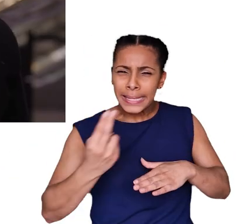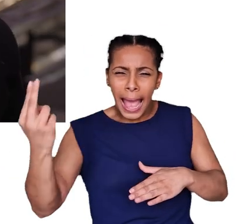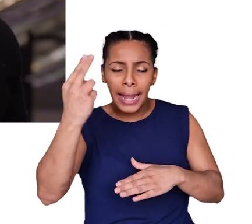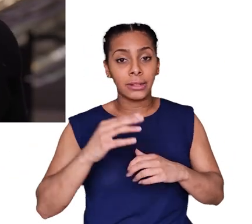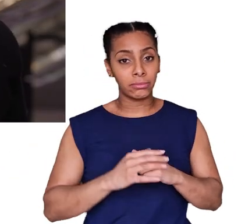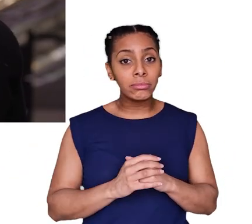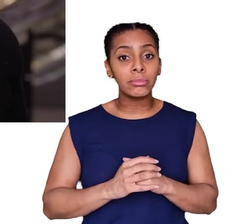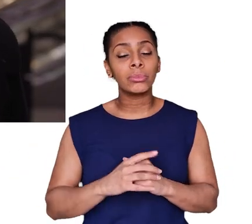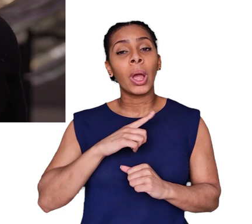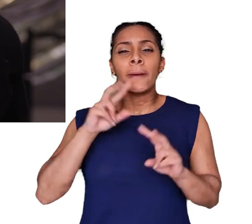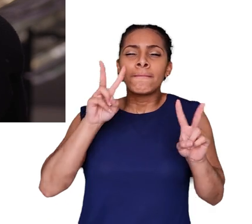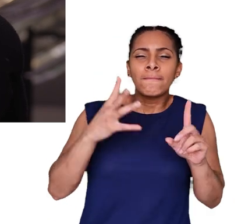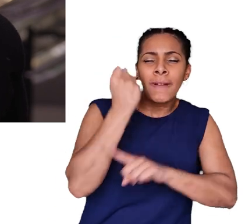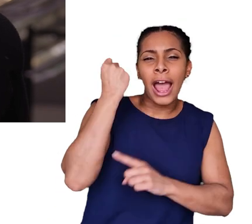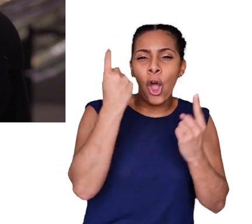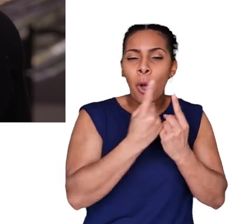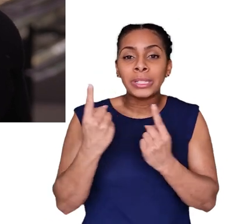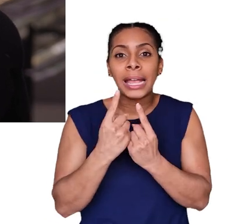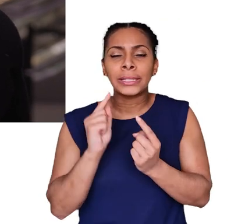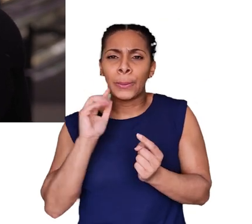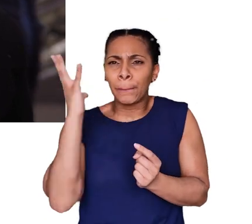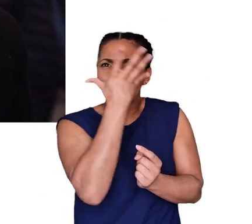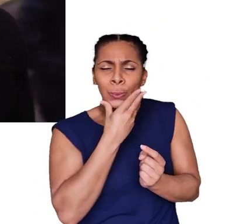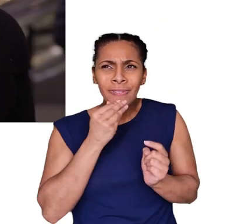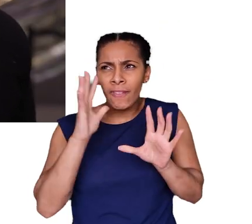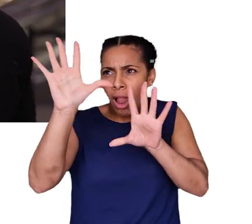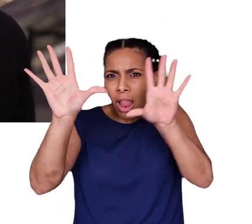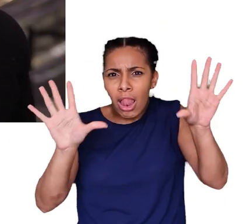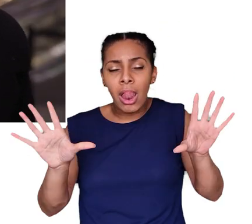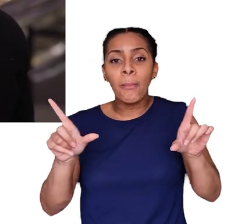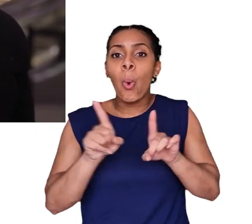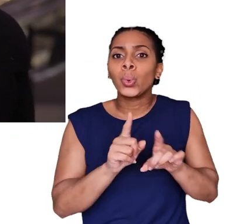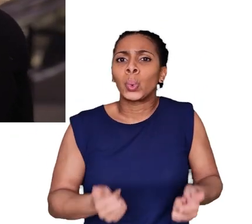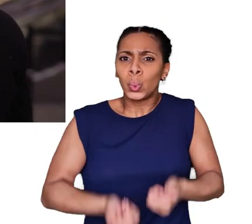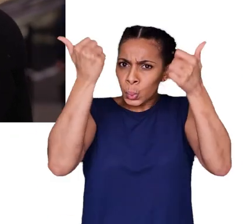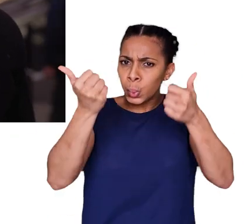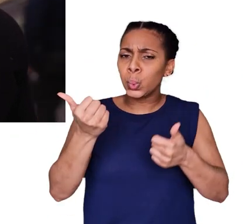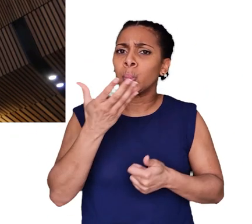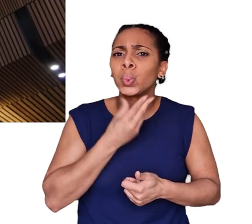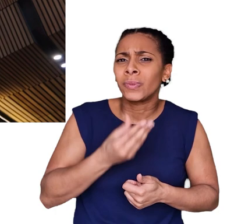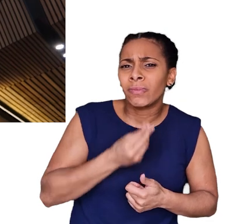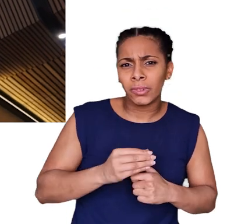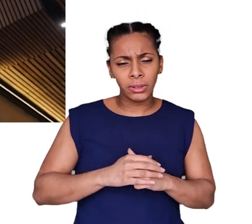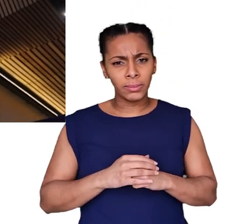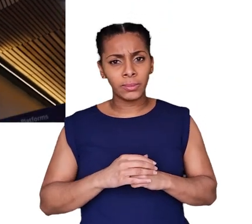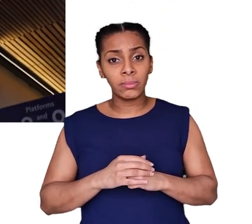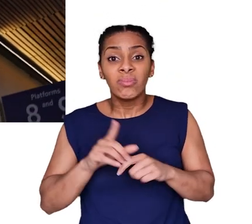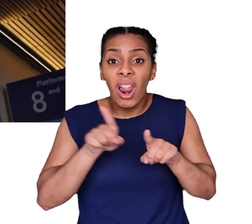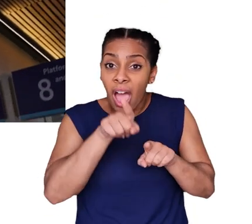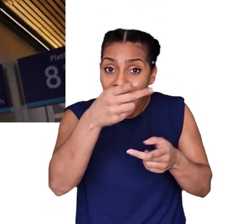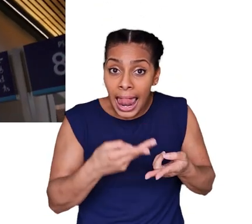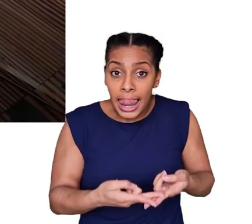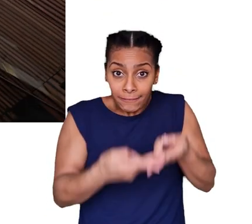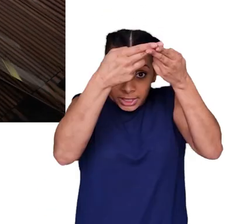We tried to come up with objects that are not only aesthetically beautiful, but they have a very strong functionality. For example,